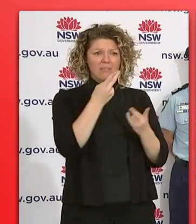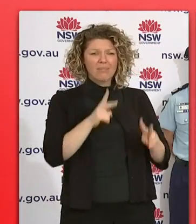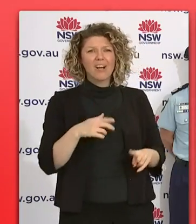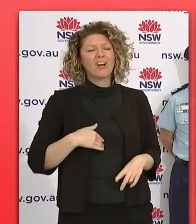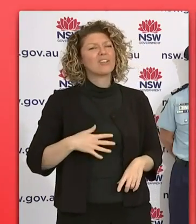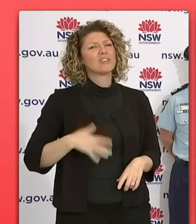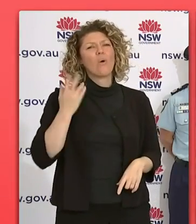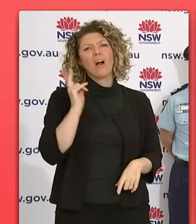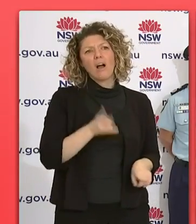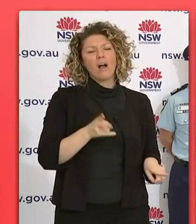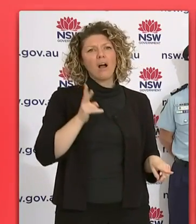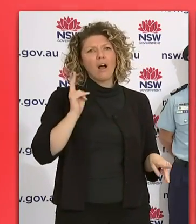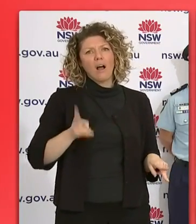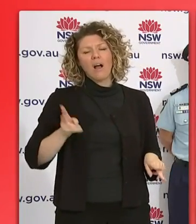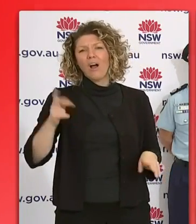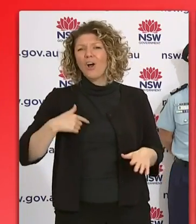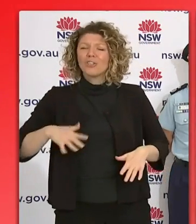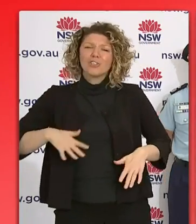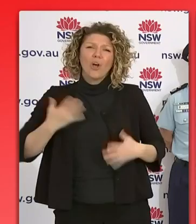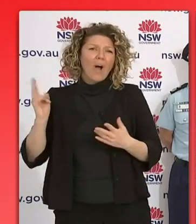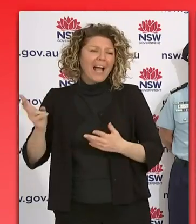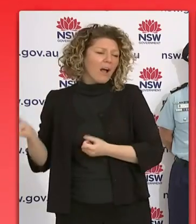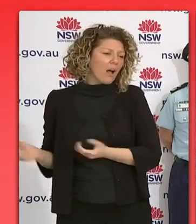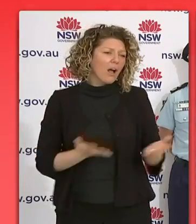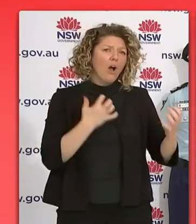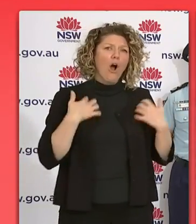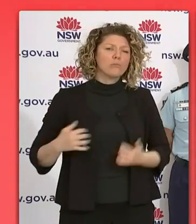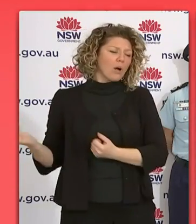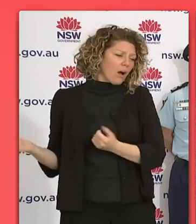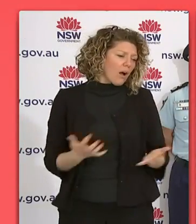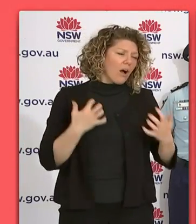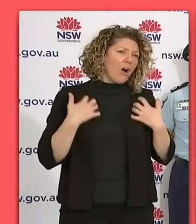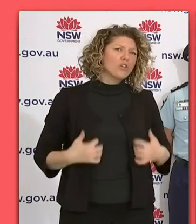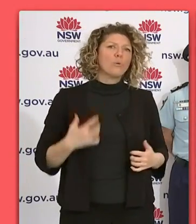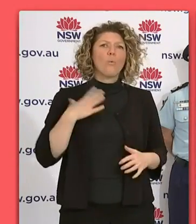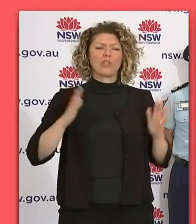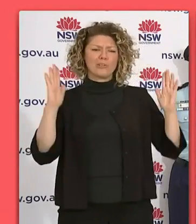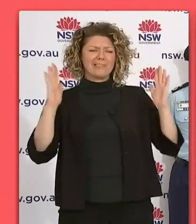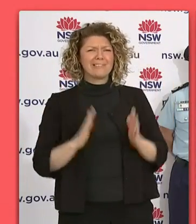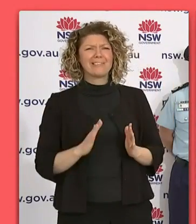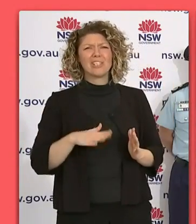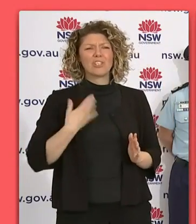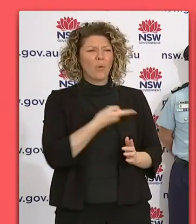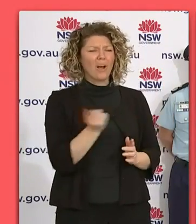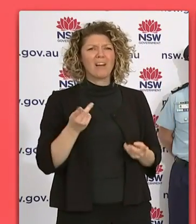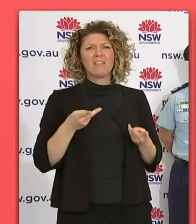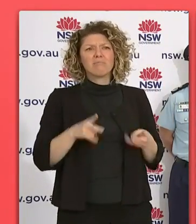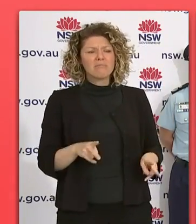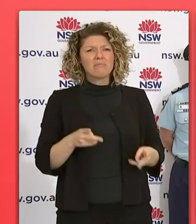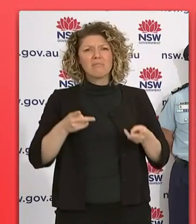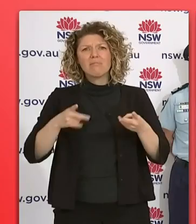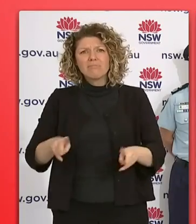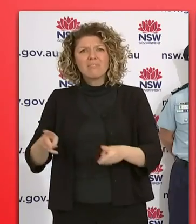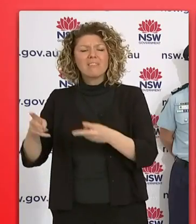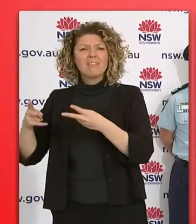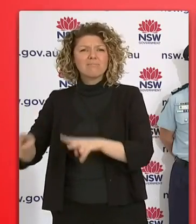prevent. We need to prevent people ending up in hospital and we need to prevent people dying. And that's why vaccines will help. Stopping the spread obviously helps,